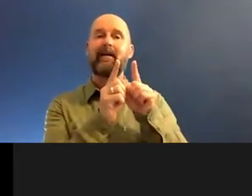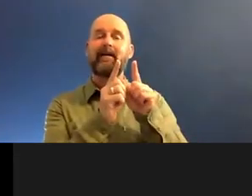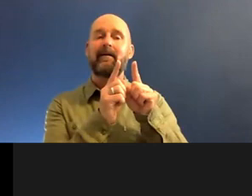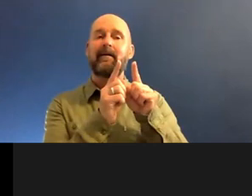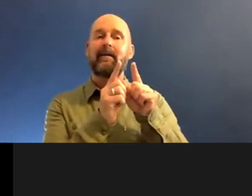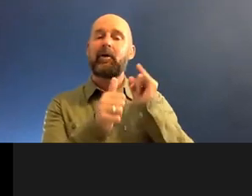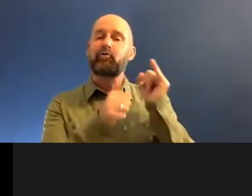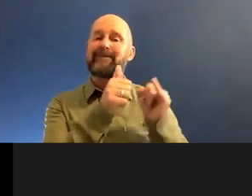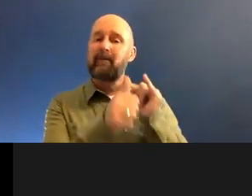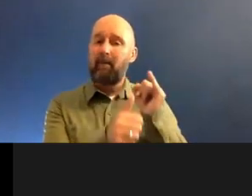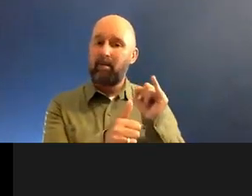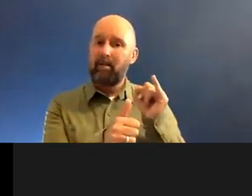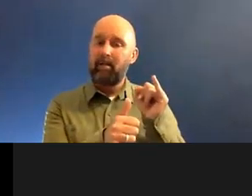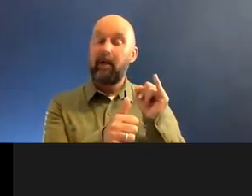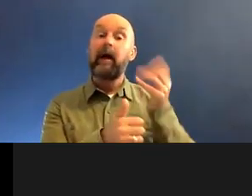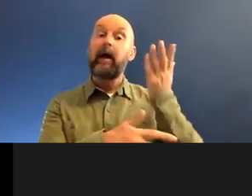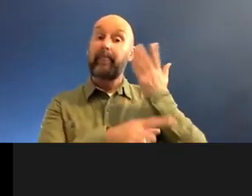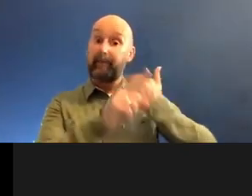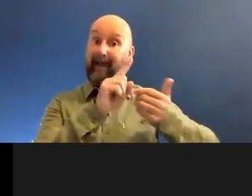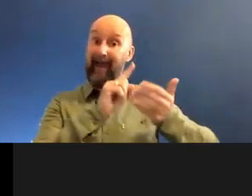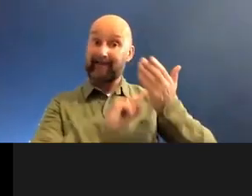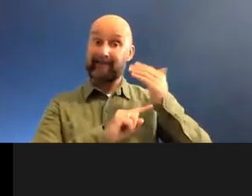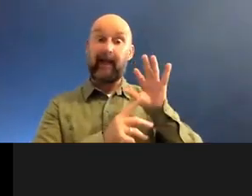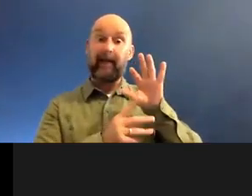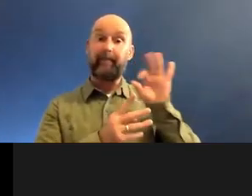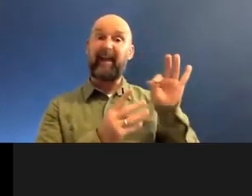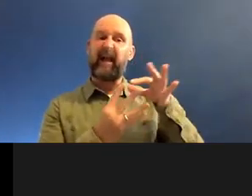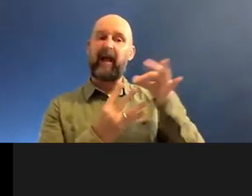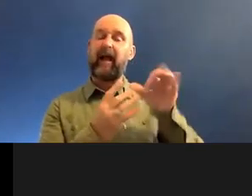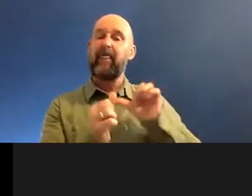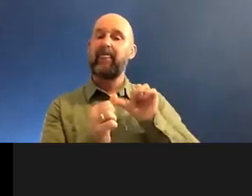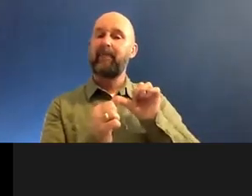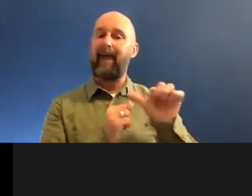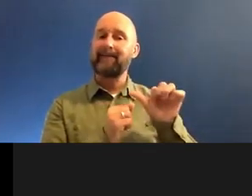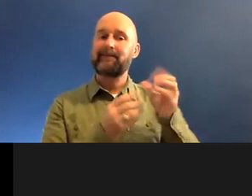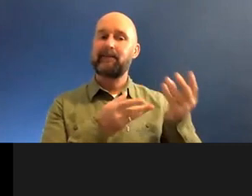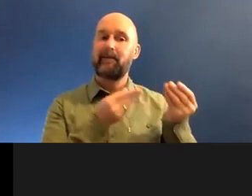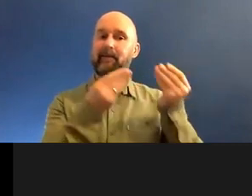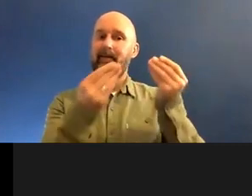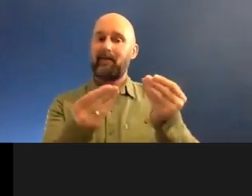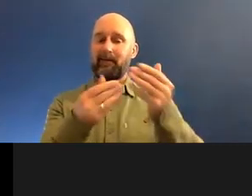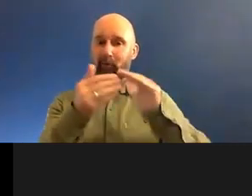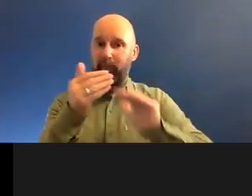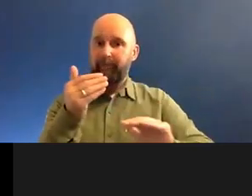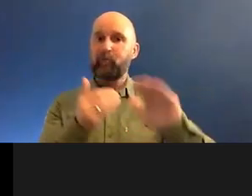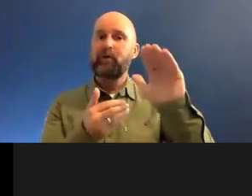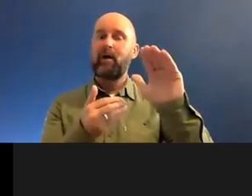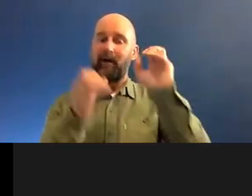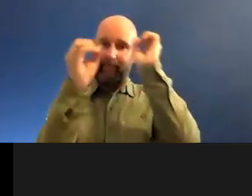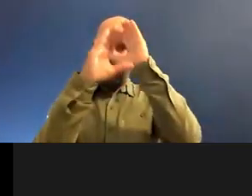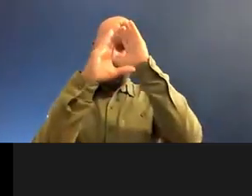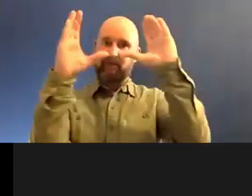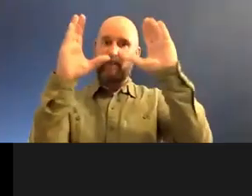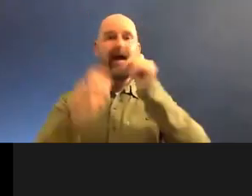from the past, uh, the best elements and bring it into the future. And that's the concept which I use